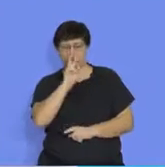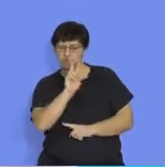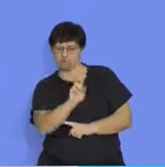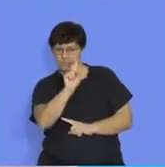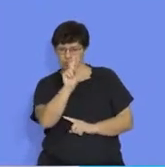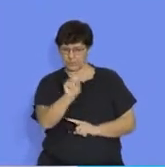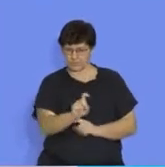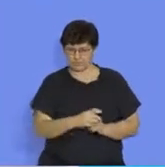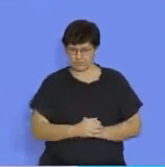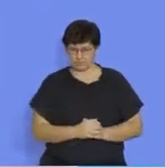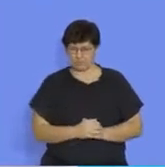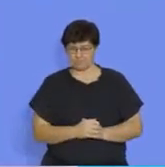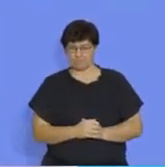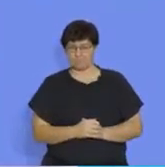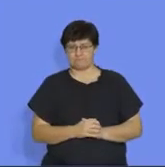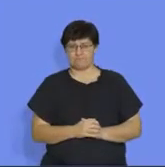a question.